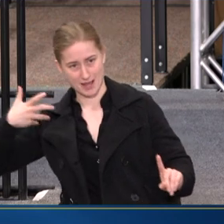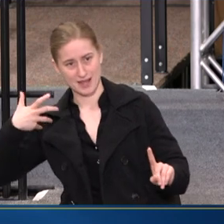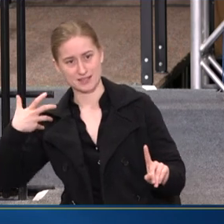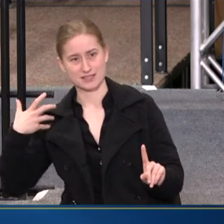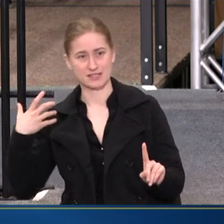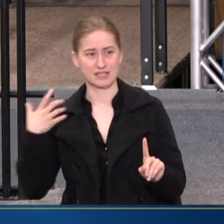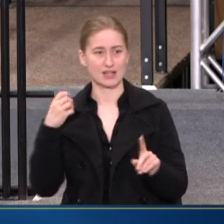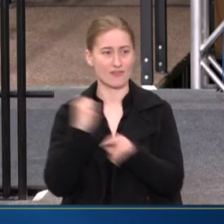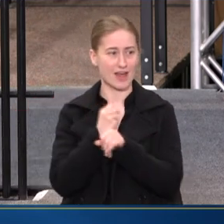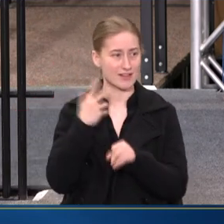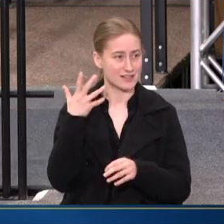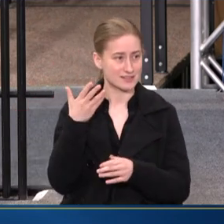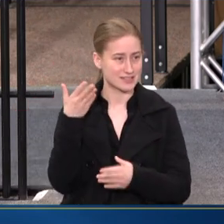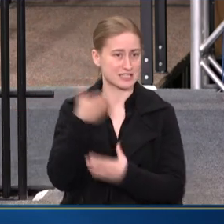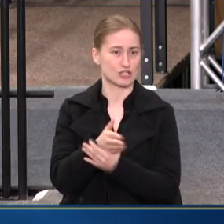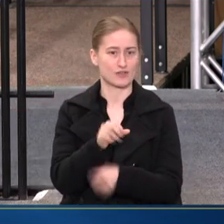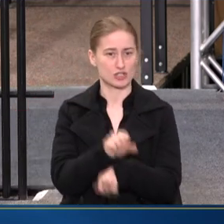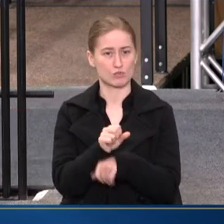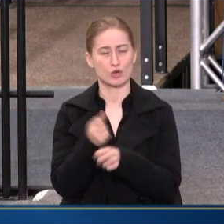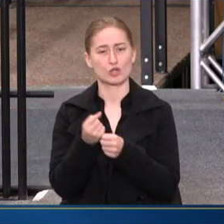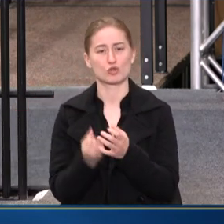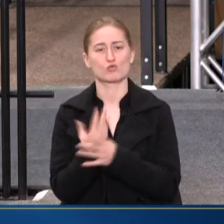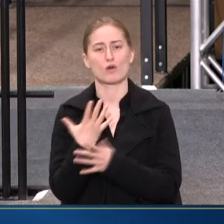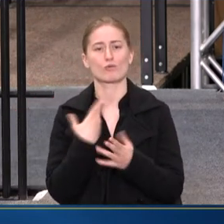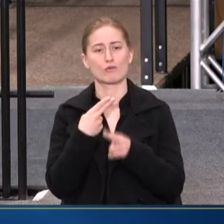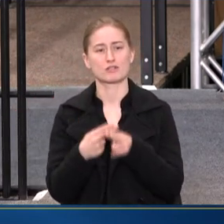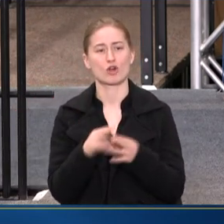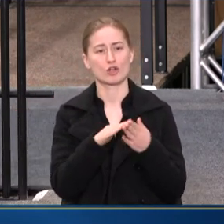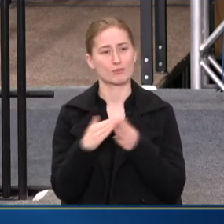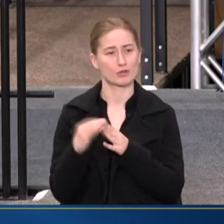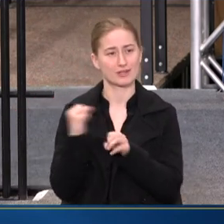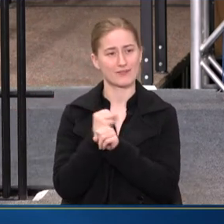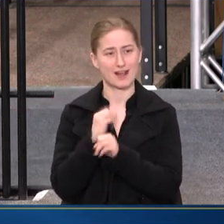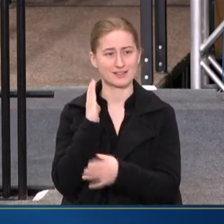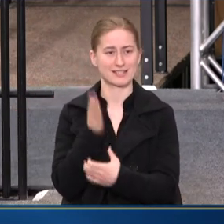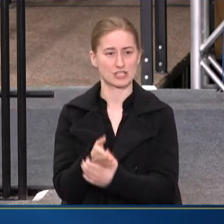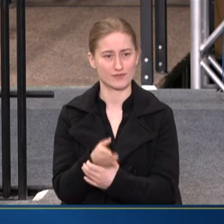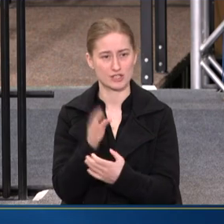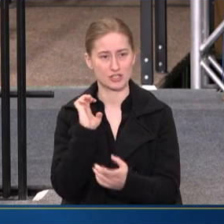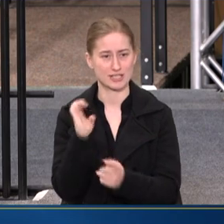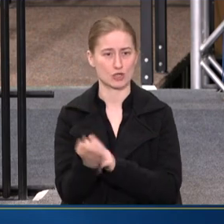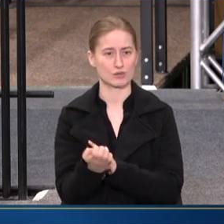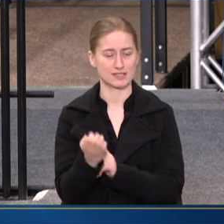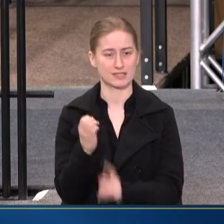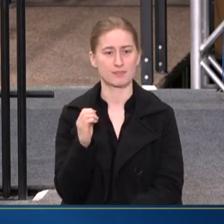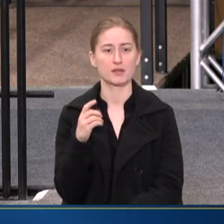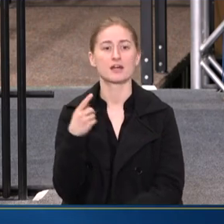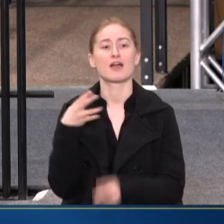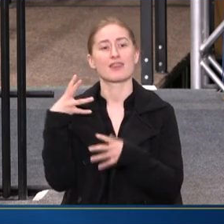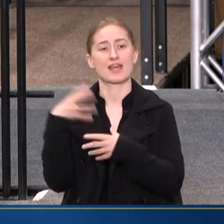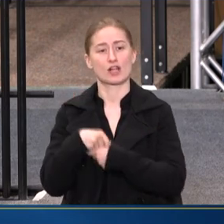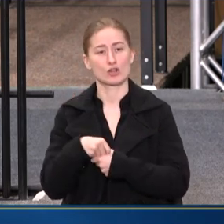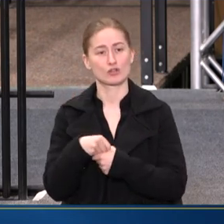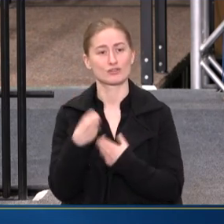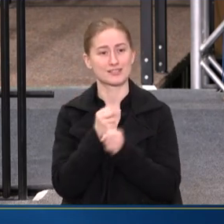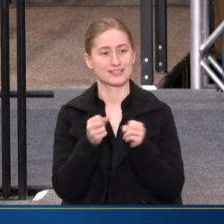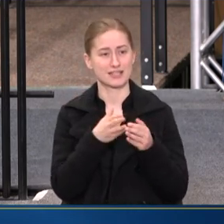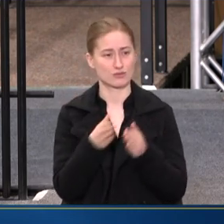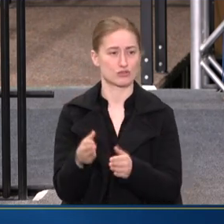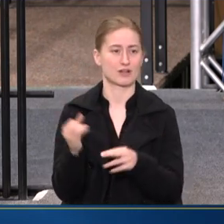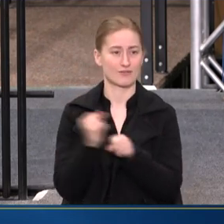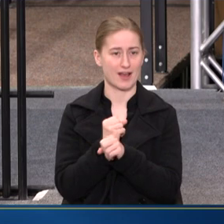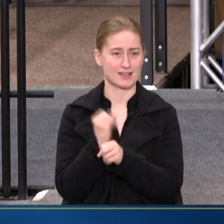VIOLENCE INTERVENTION WORK AND GROWING WHAT WE CALL A COMMUNITY VIOLENCE INTERVENTION ECOSYSTEM THAT INCLUDES OUR SAFE STREETS VIOLENCE